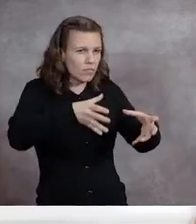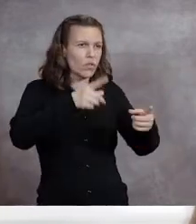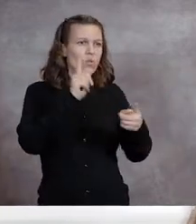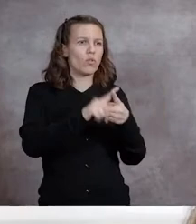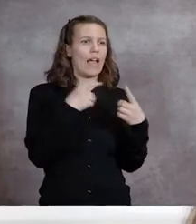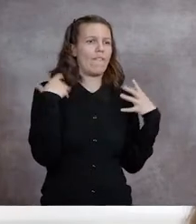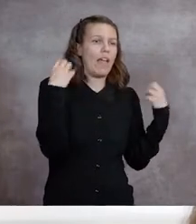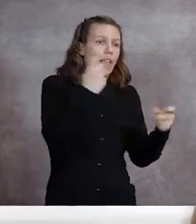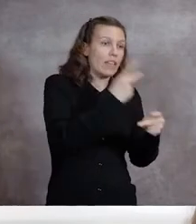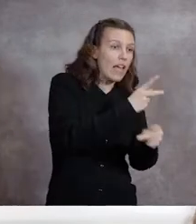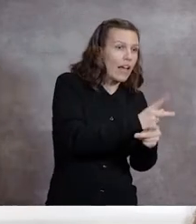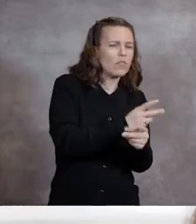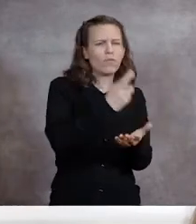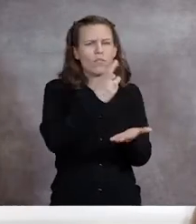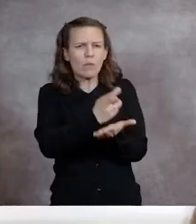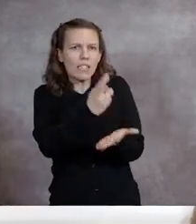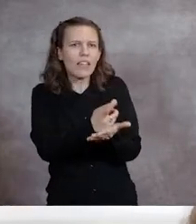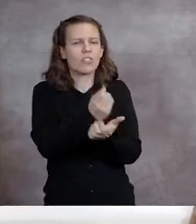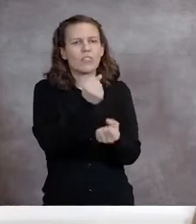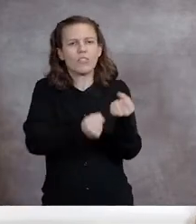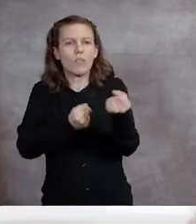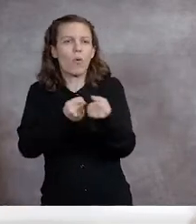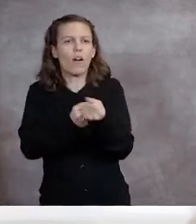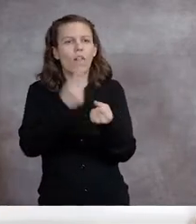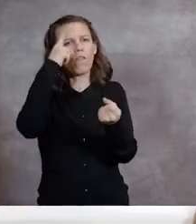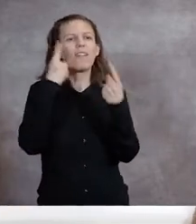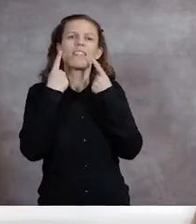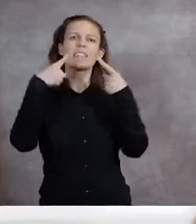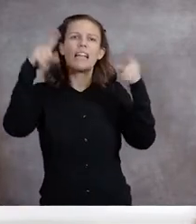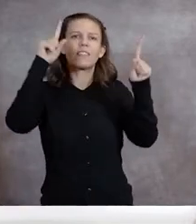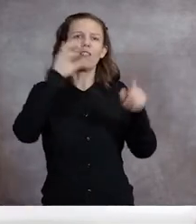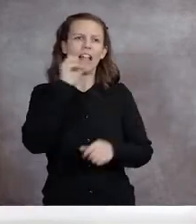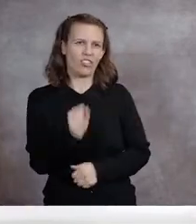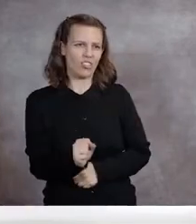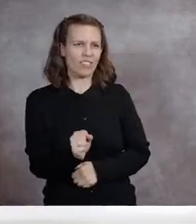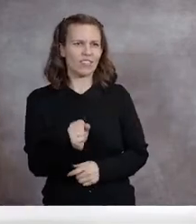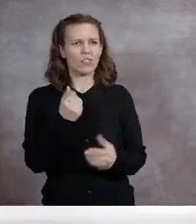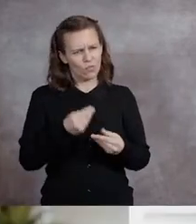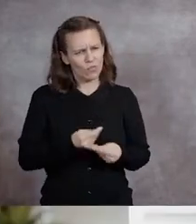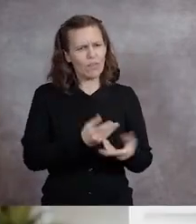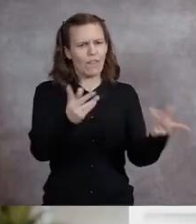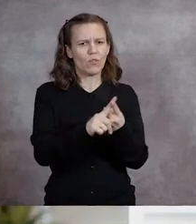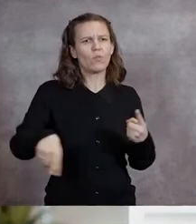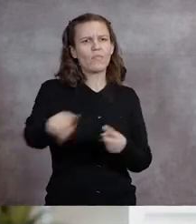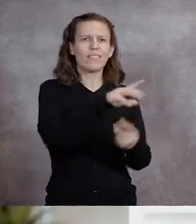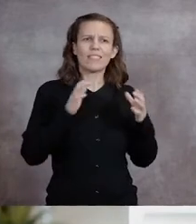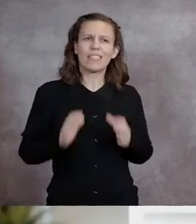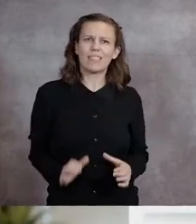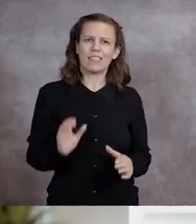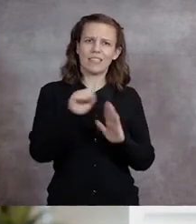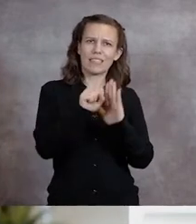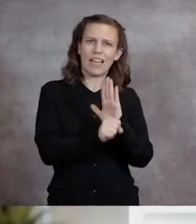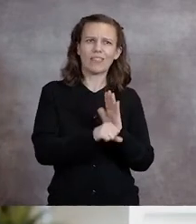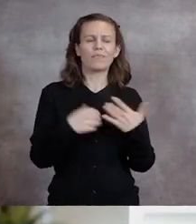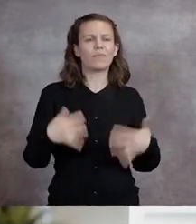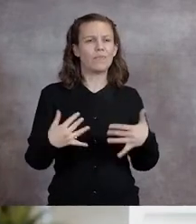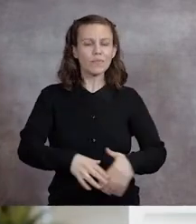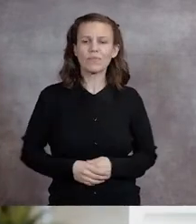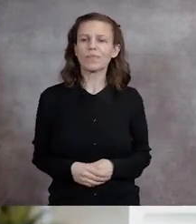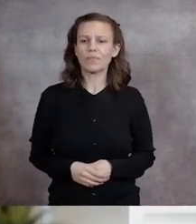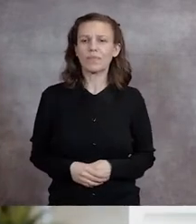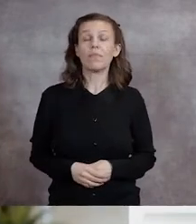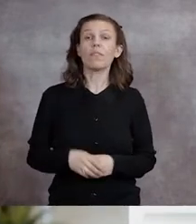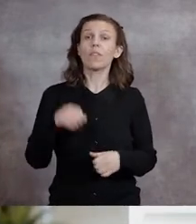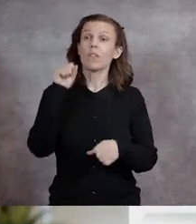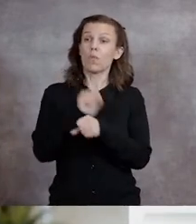care, rehabilitation, and support for successful aging directly to our citizens. Work is also underway